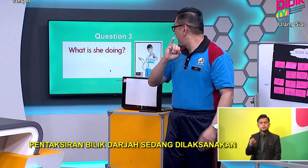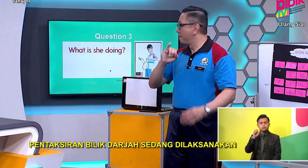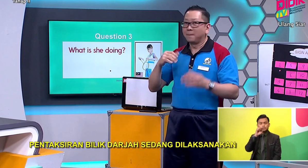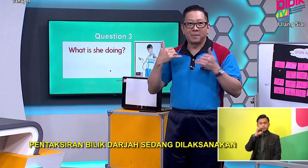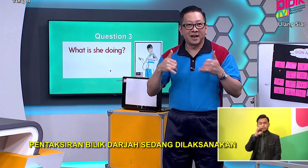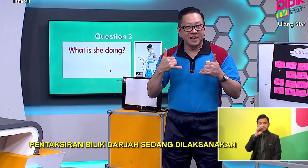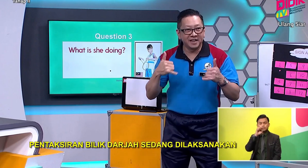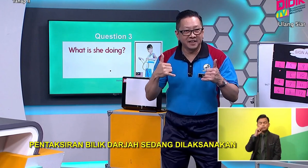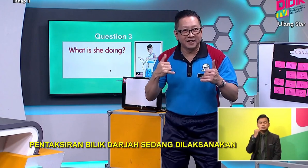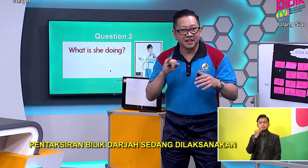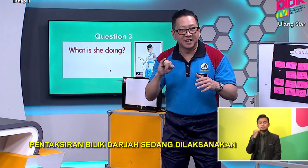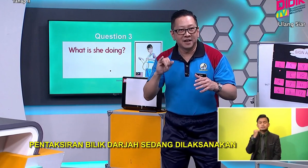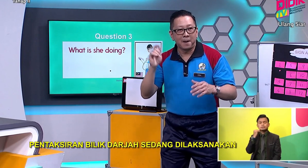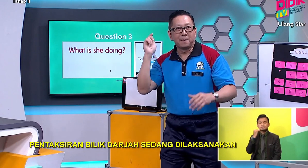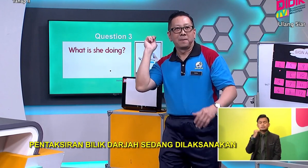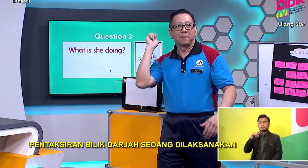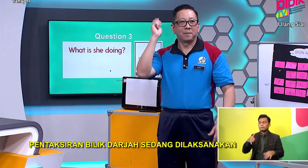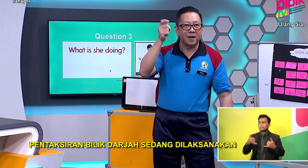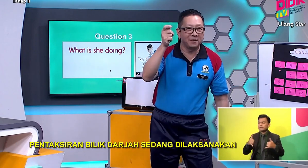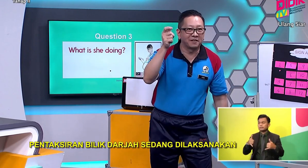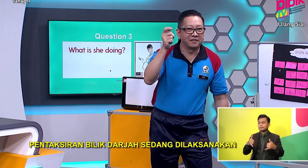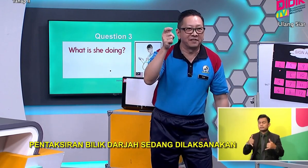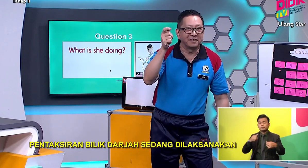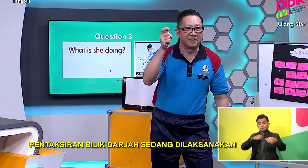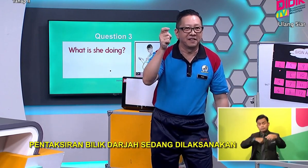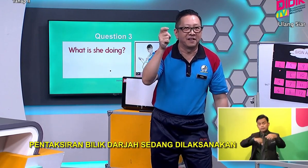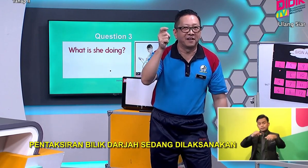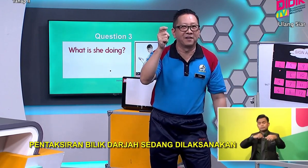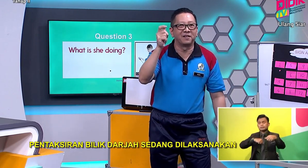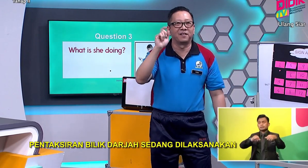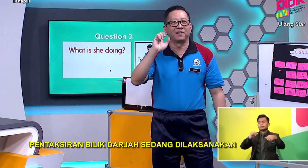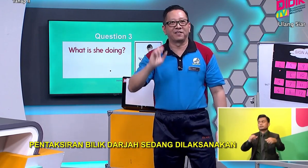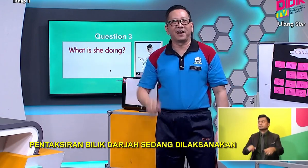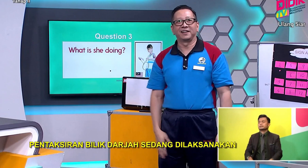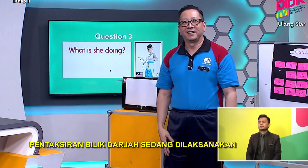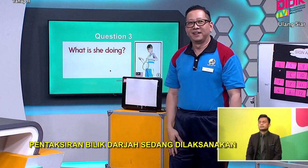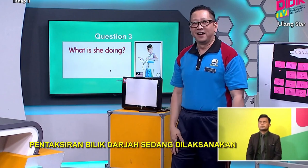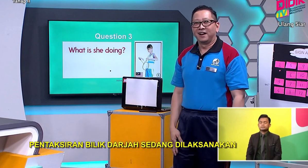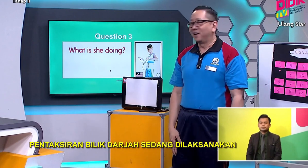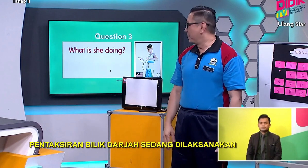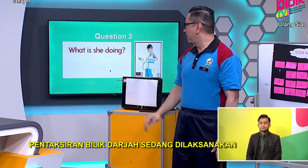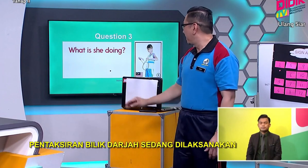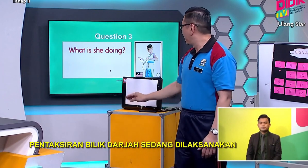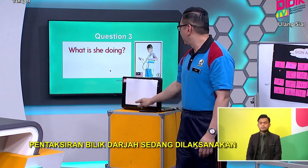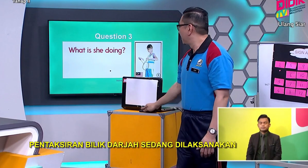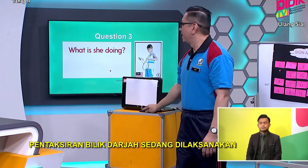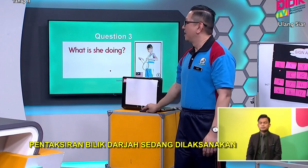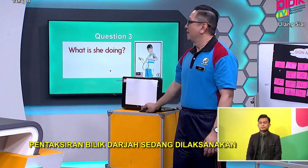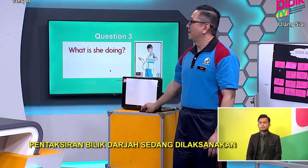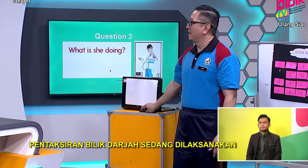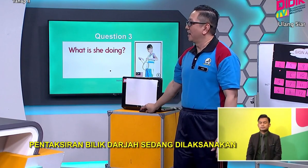Playing Badminton Good Good Okay